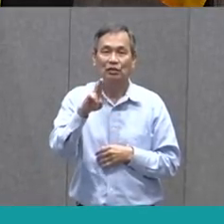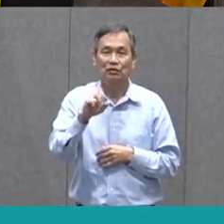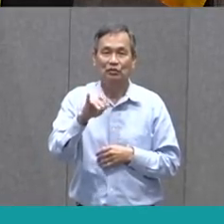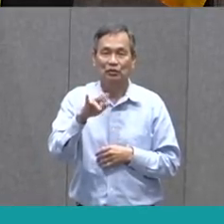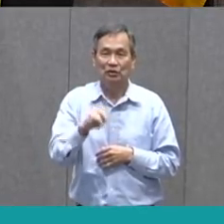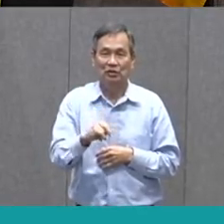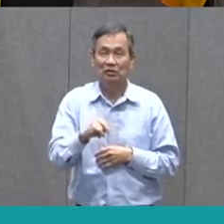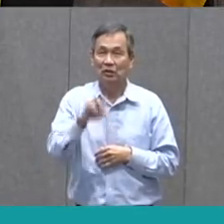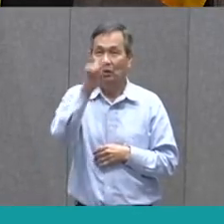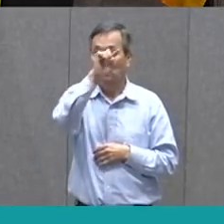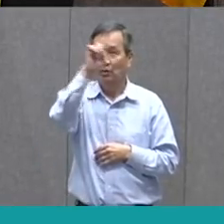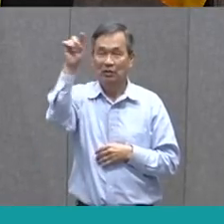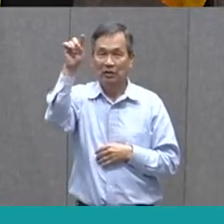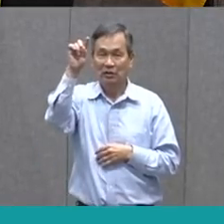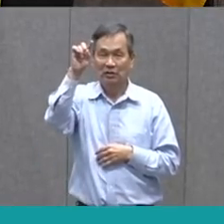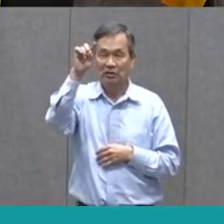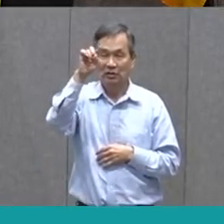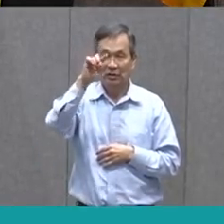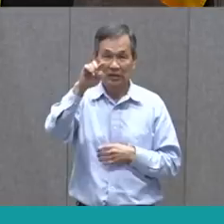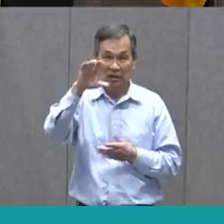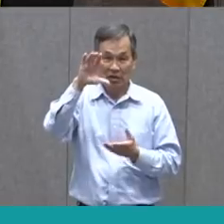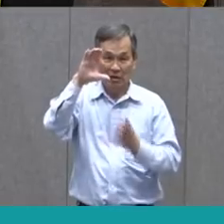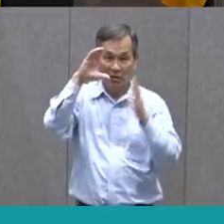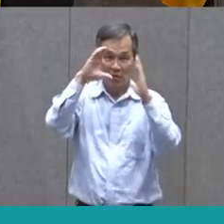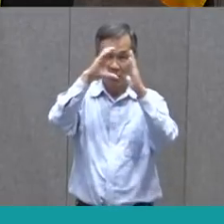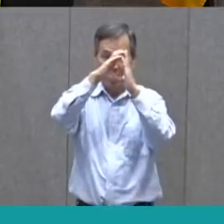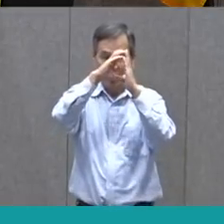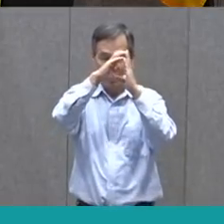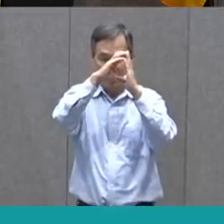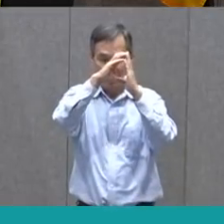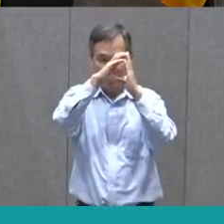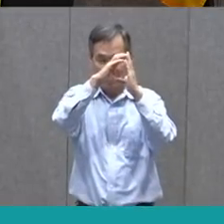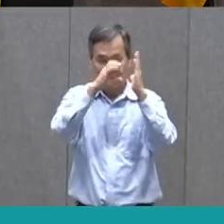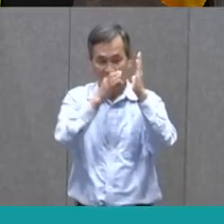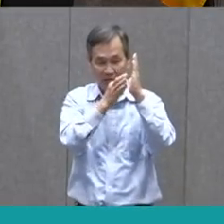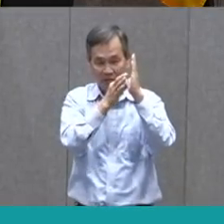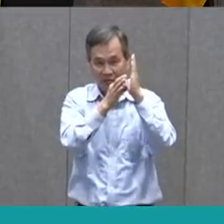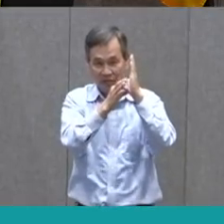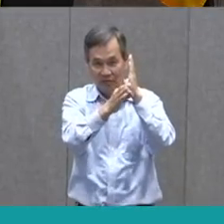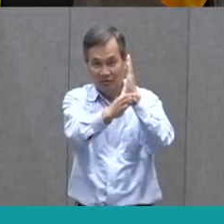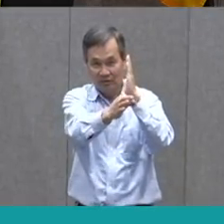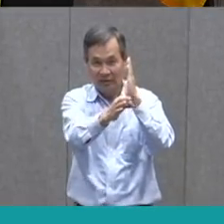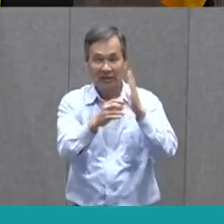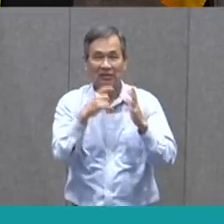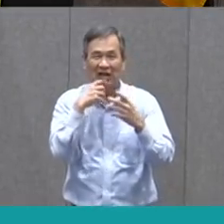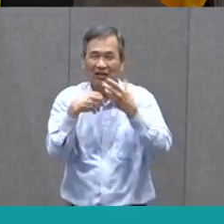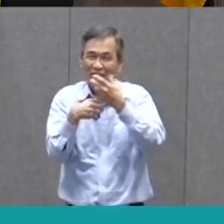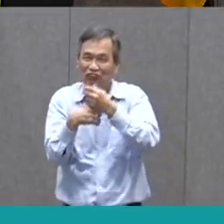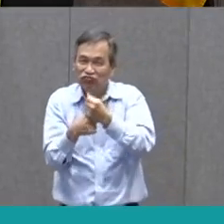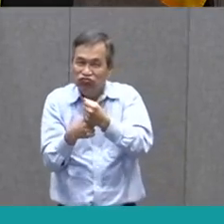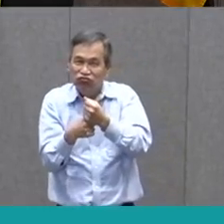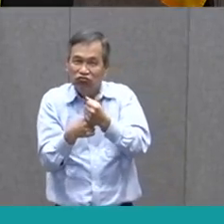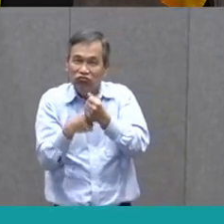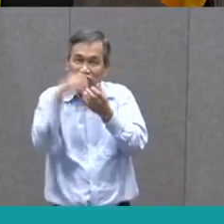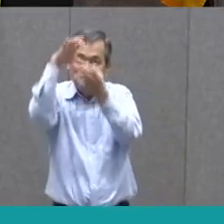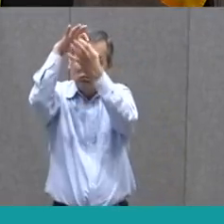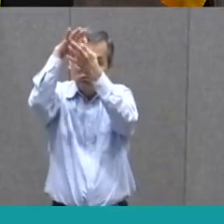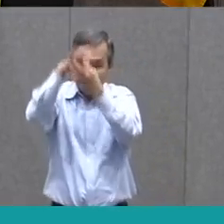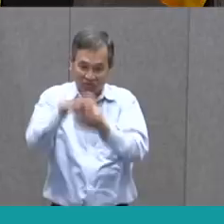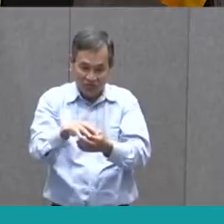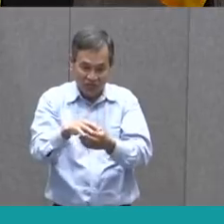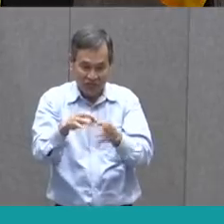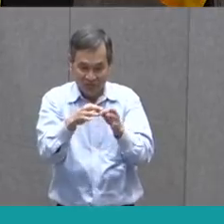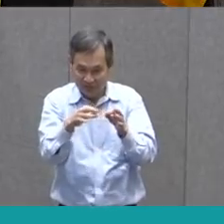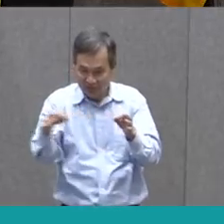conclude our paragraph with a sentence that sums it all up. And